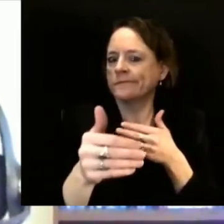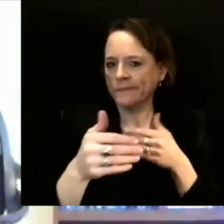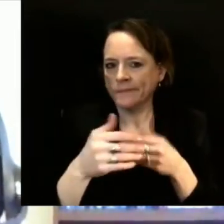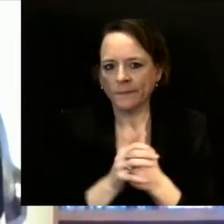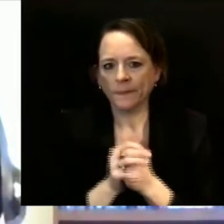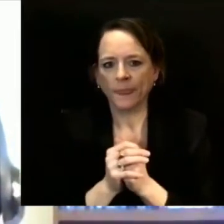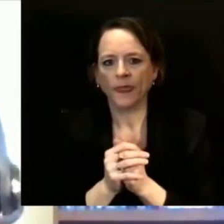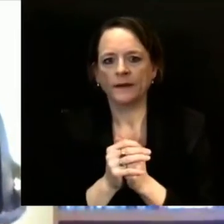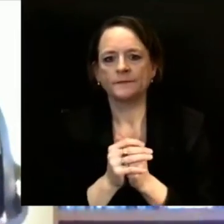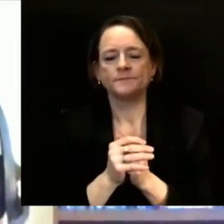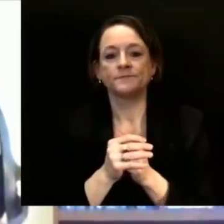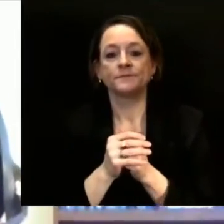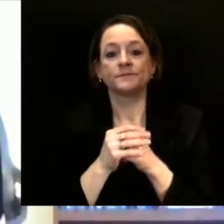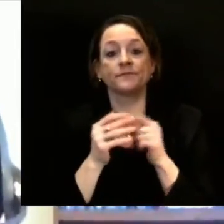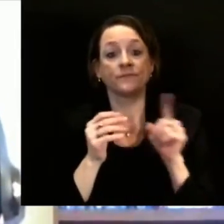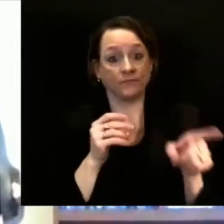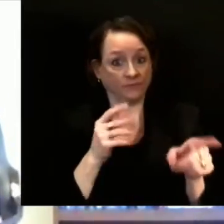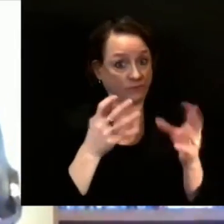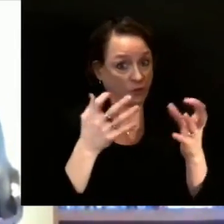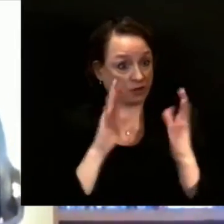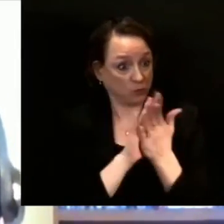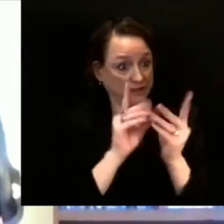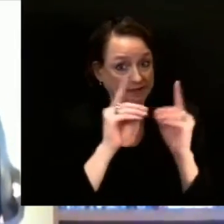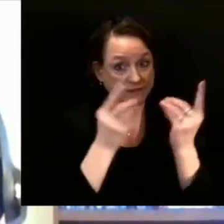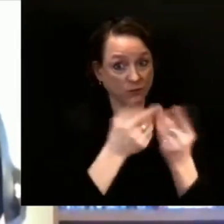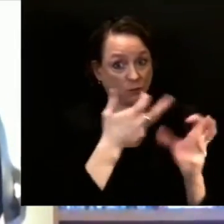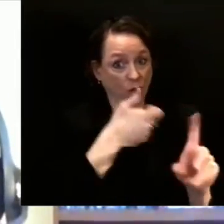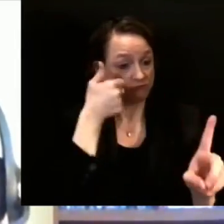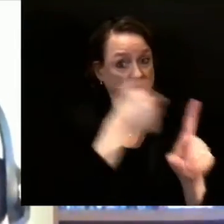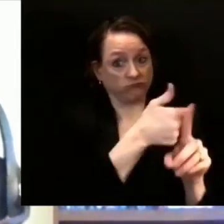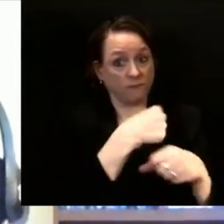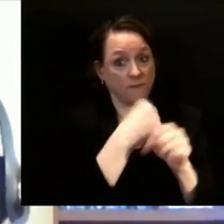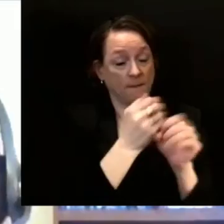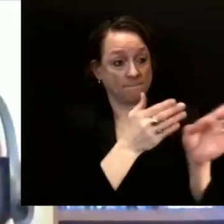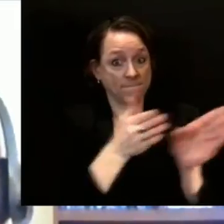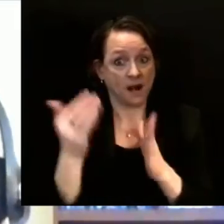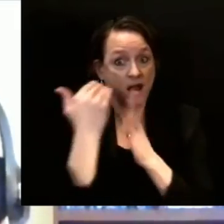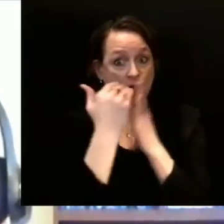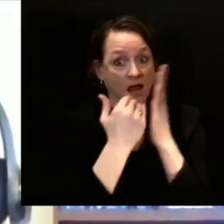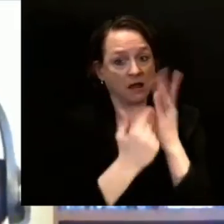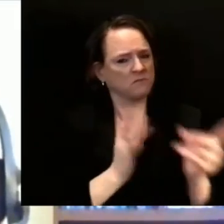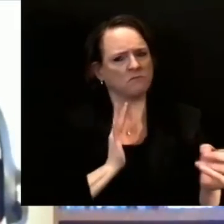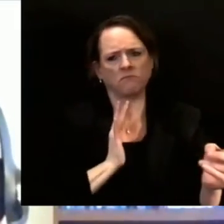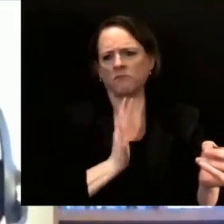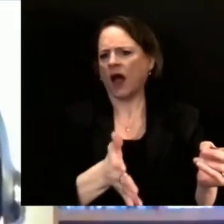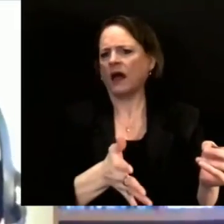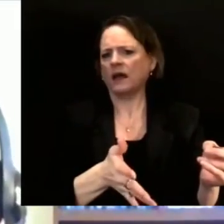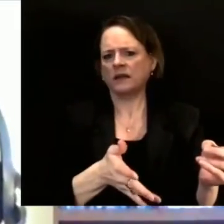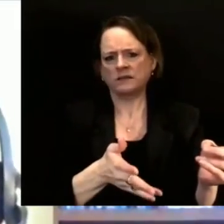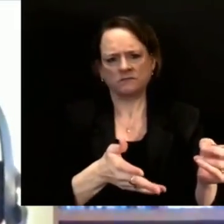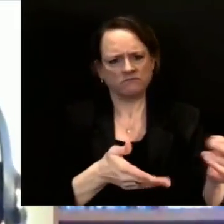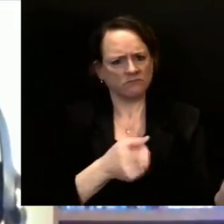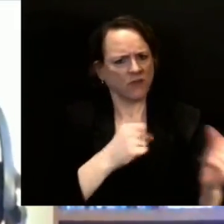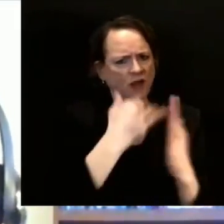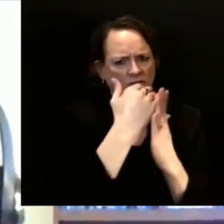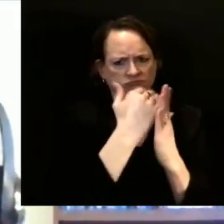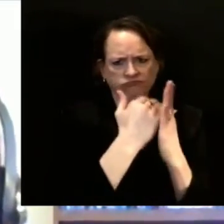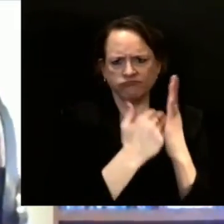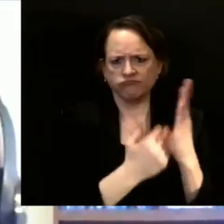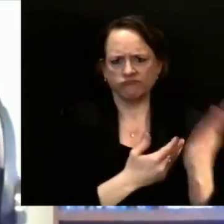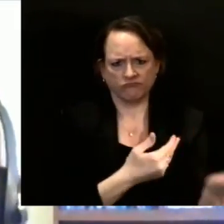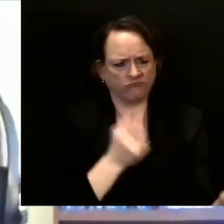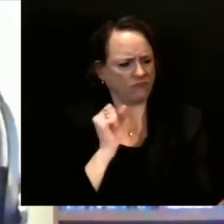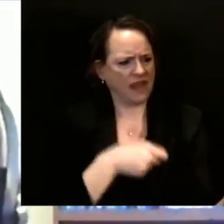to be an eligible vaccinator through our registration system and receive vaccine directly from us.